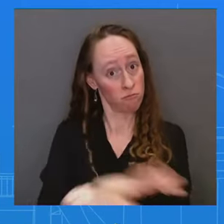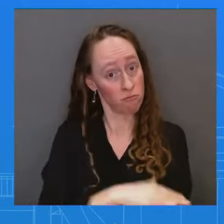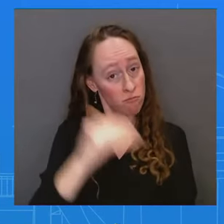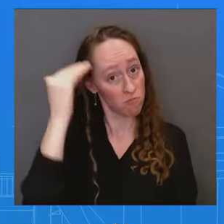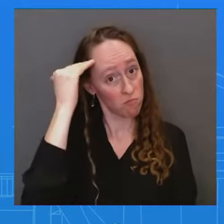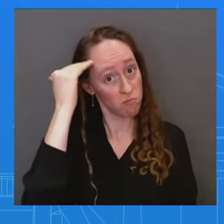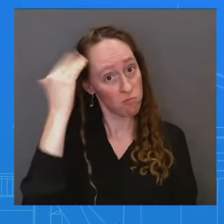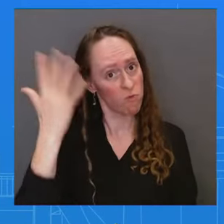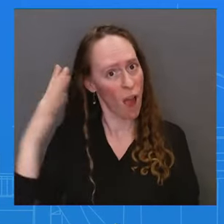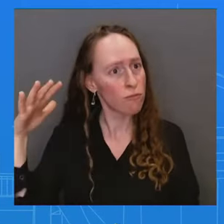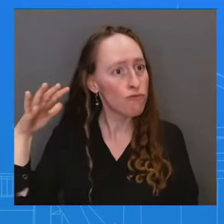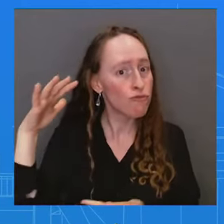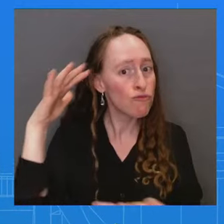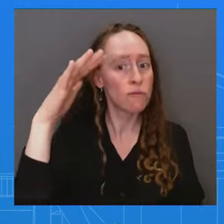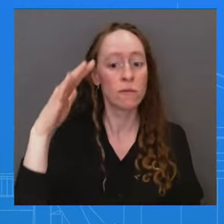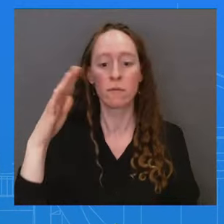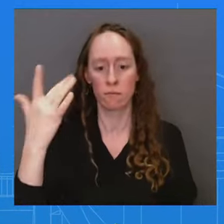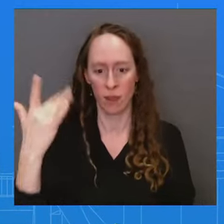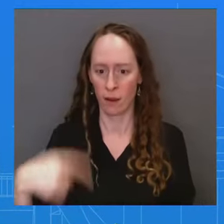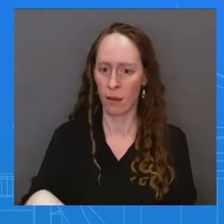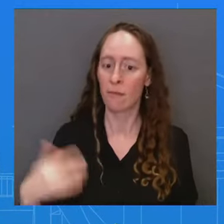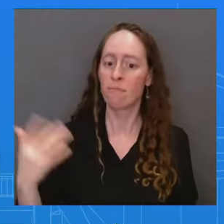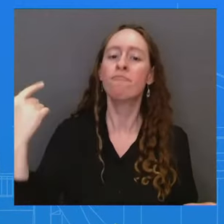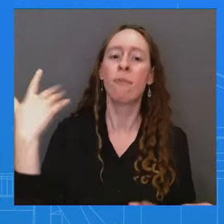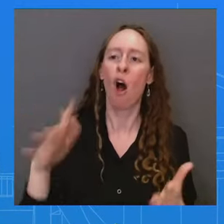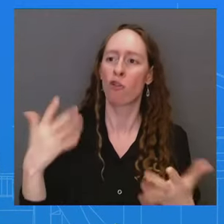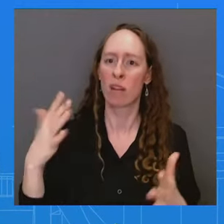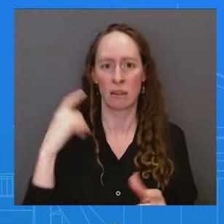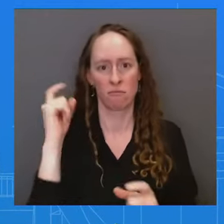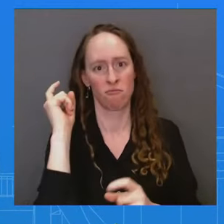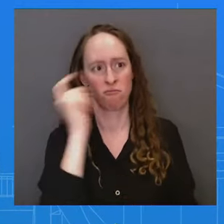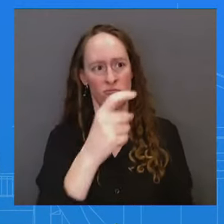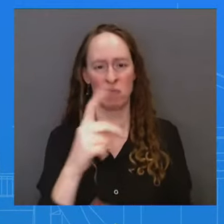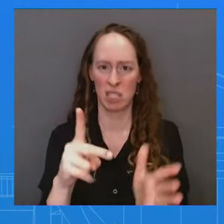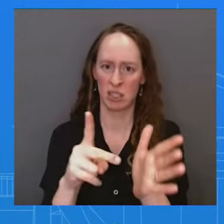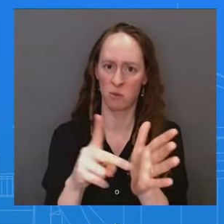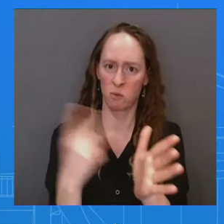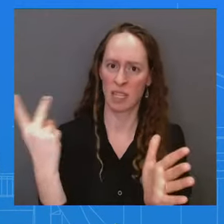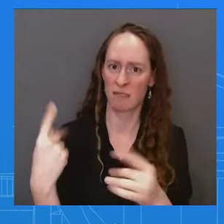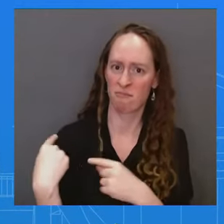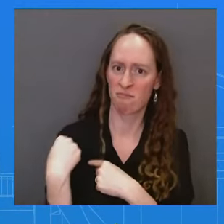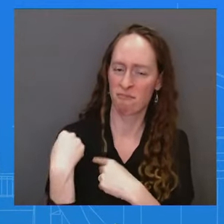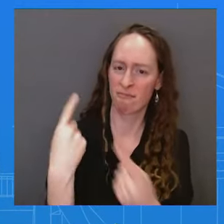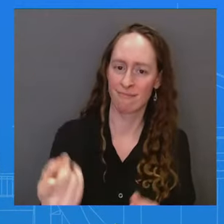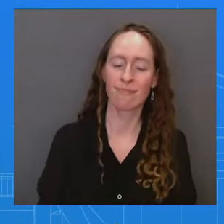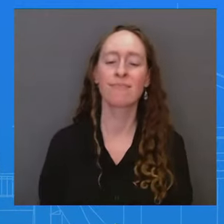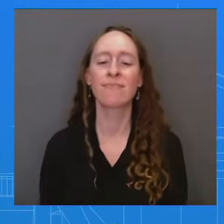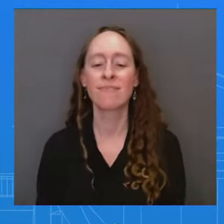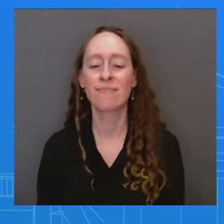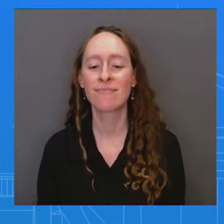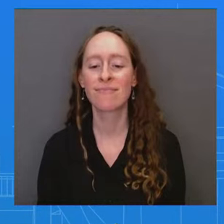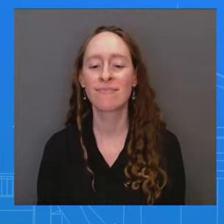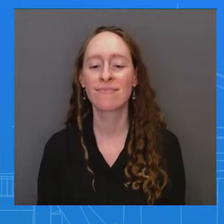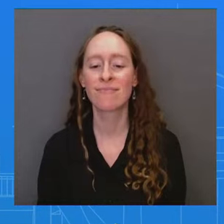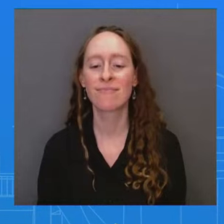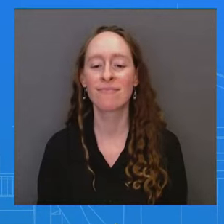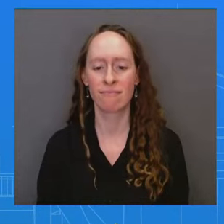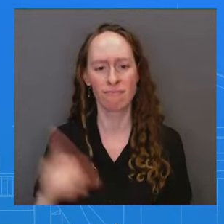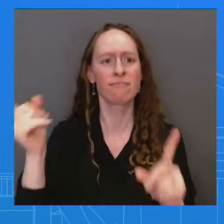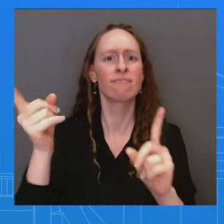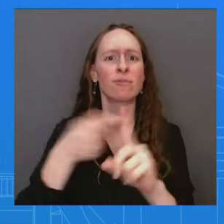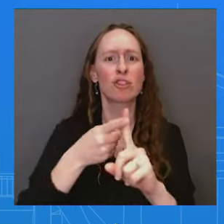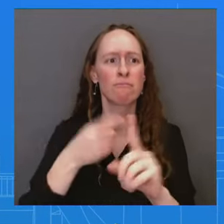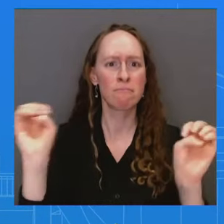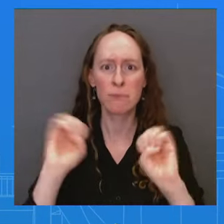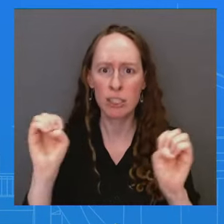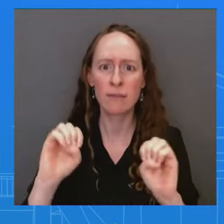already — December 9th and then December 29th — I understand that. We We follow the